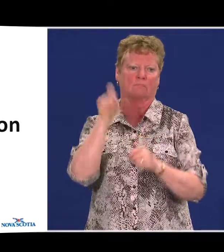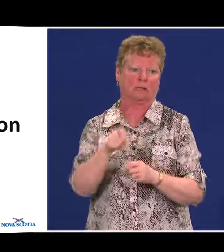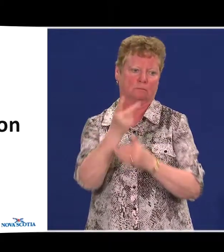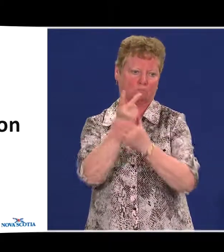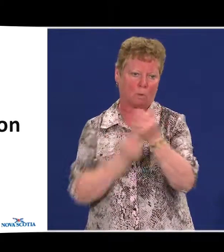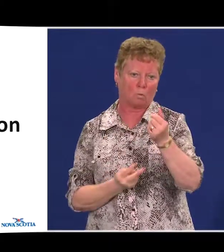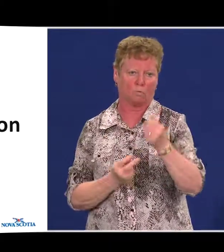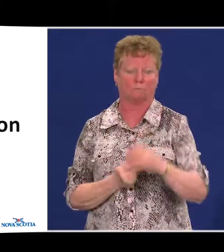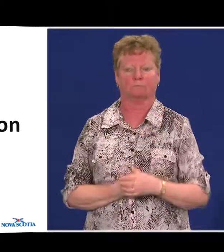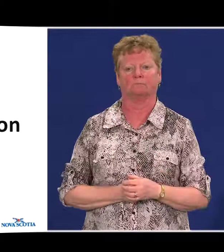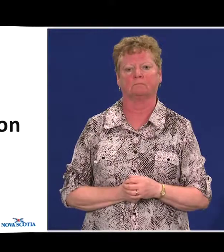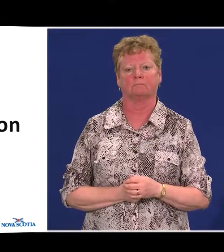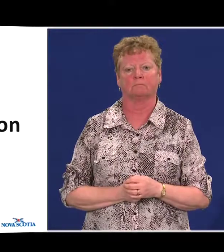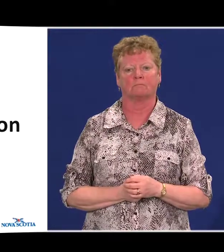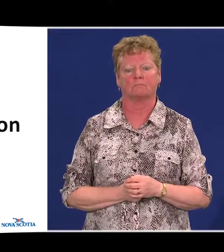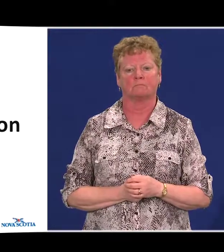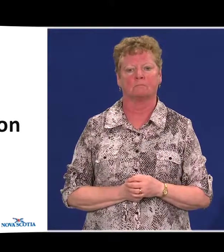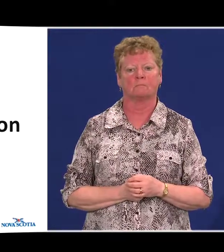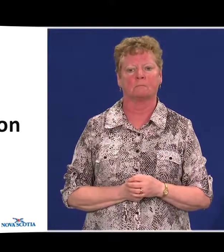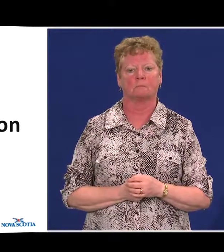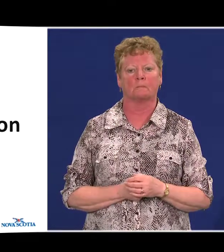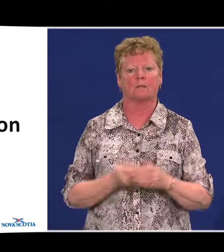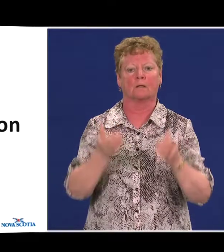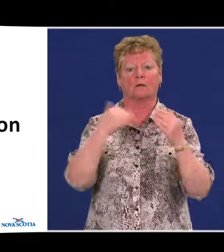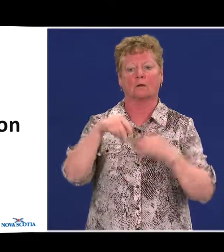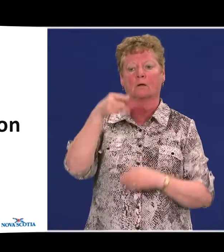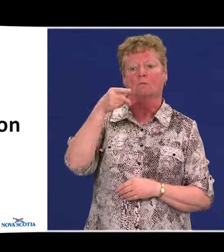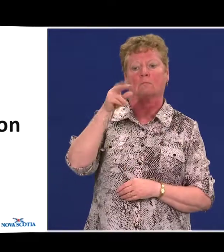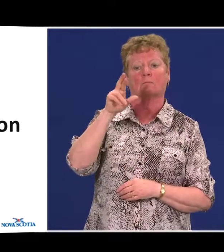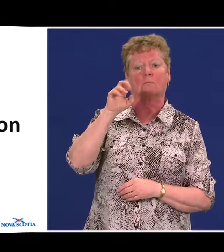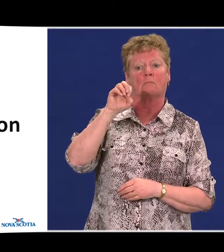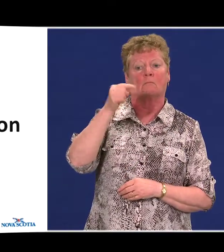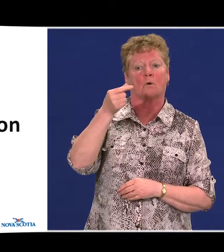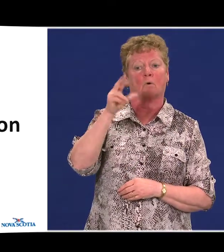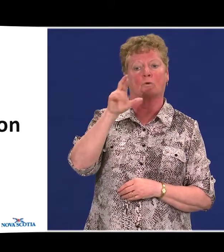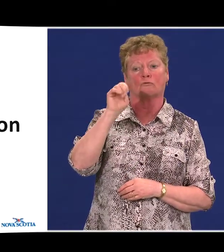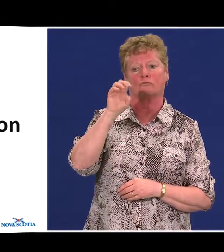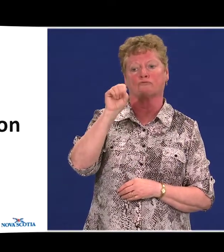The next principle is progressive realization.